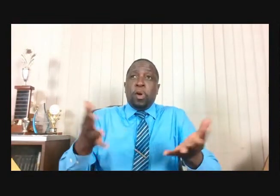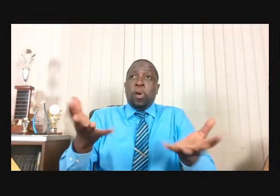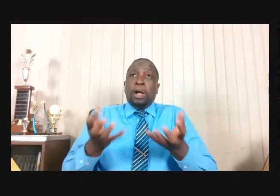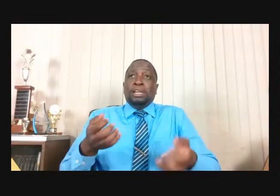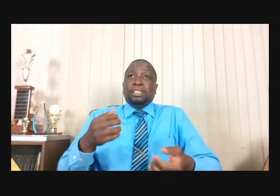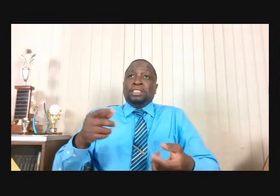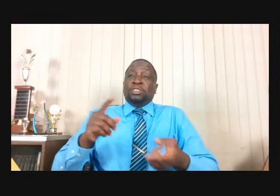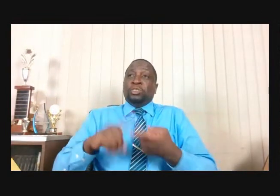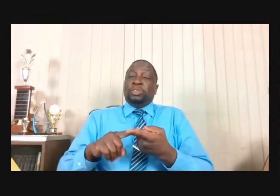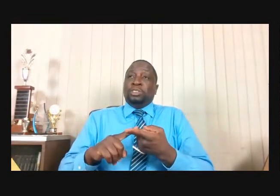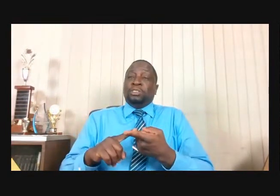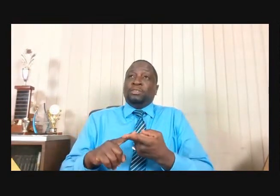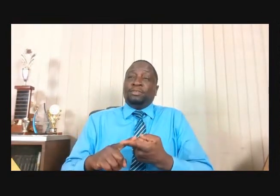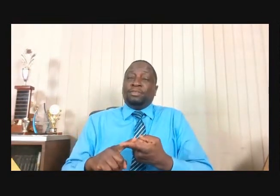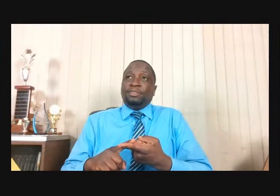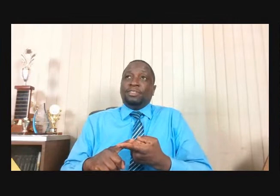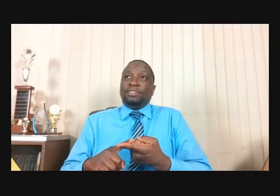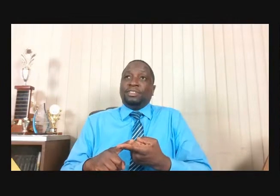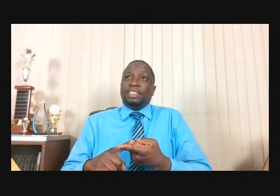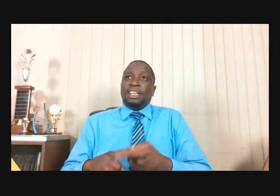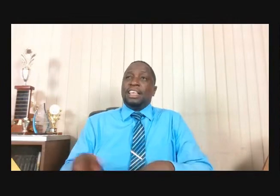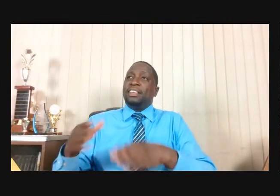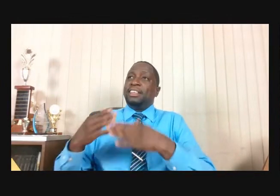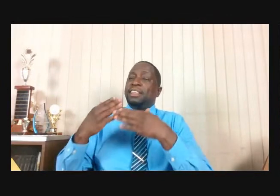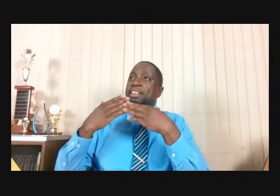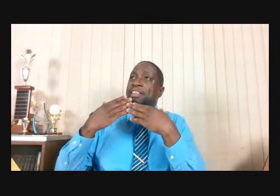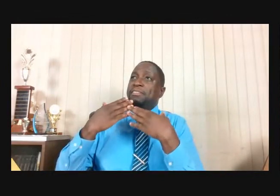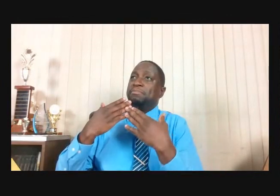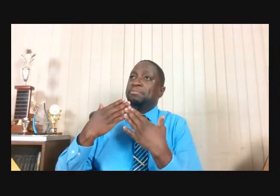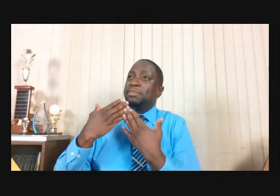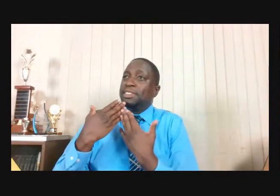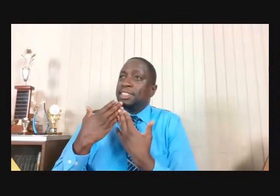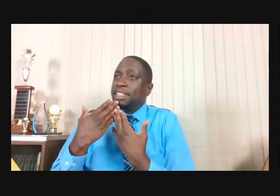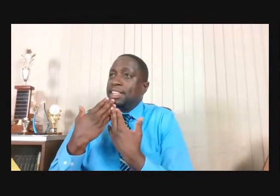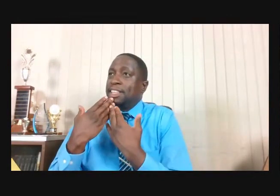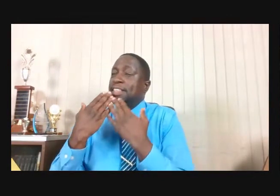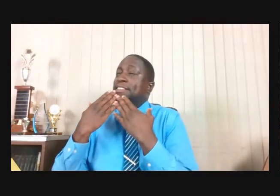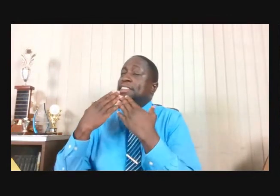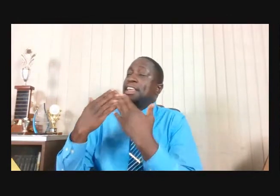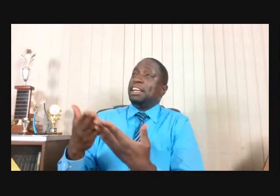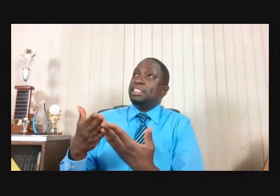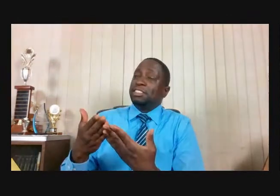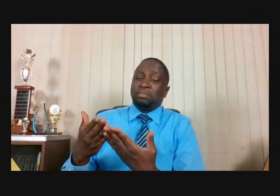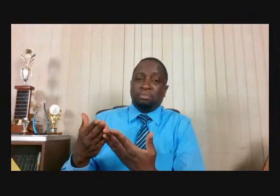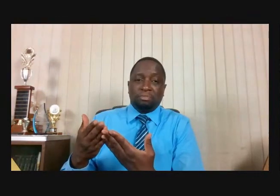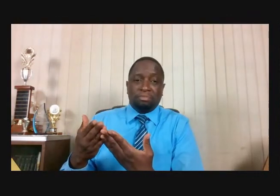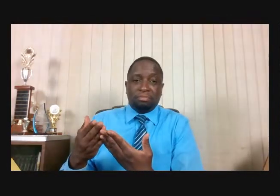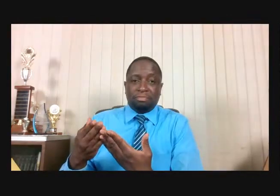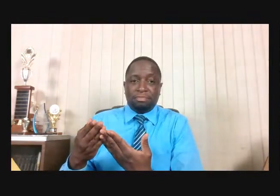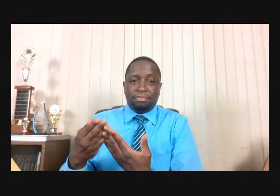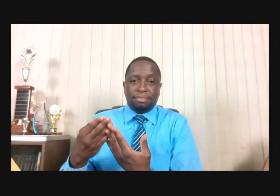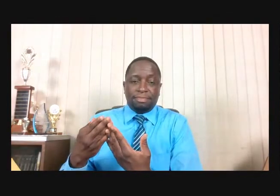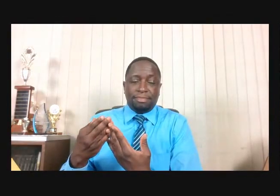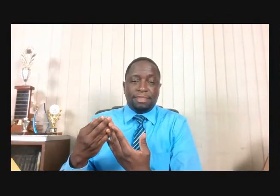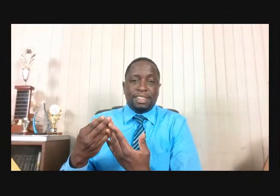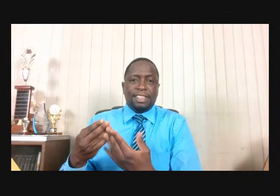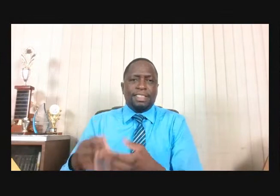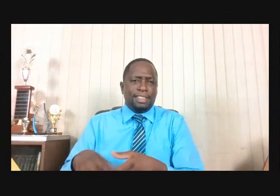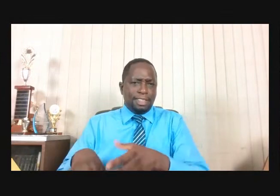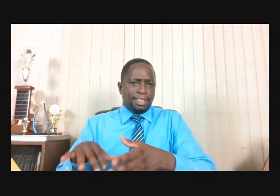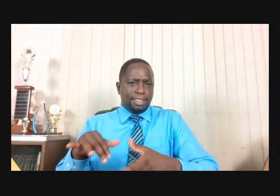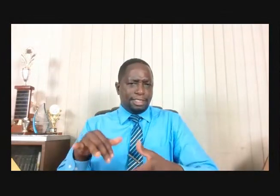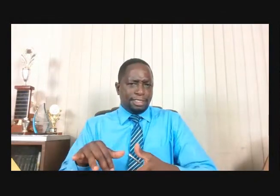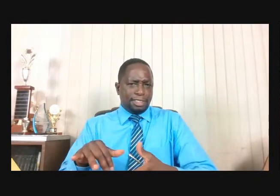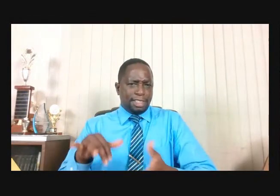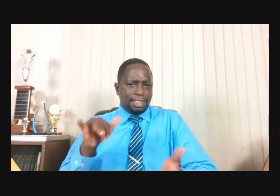Work Nobody Appreciates Me Nobody Showing Me Gratitude And That Can Mess Up Your Thinking